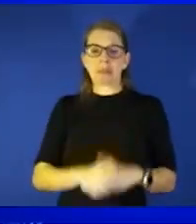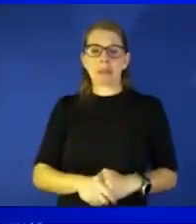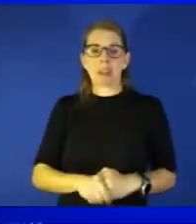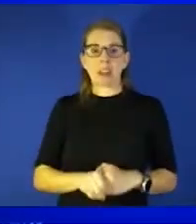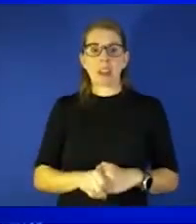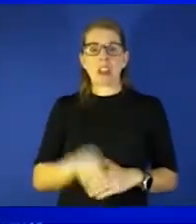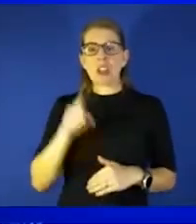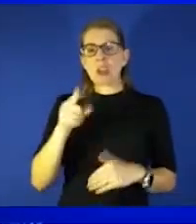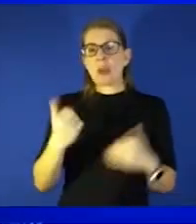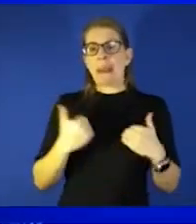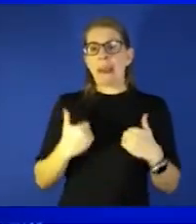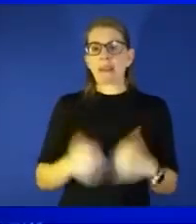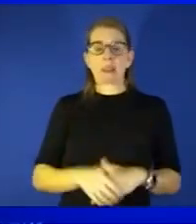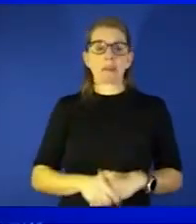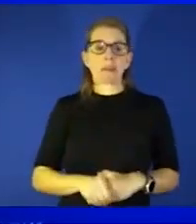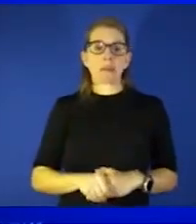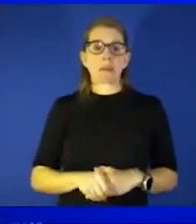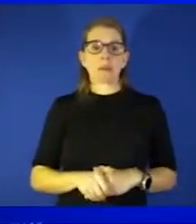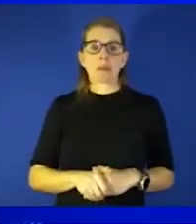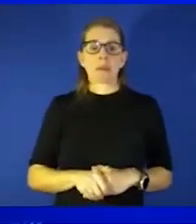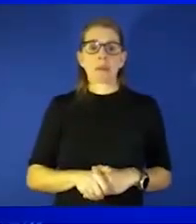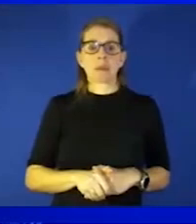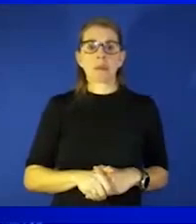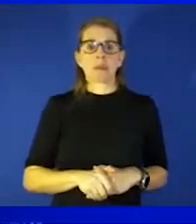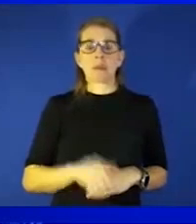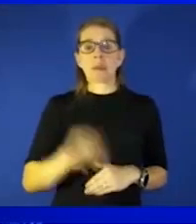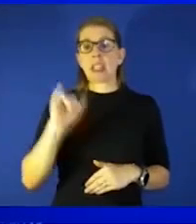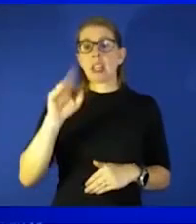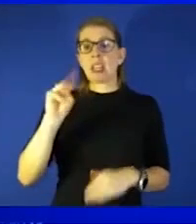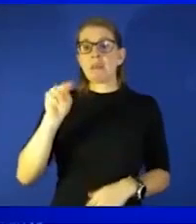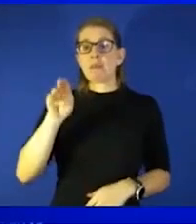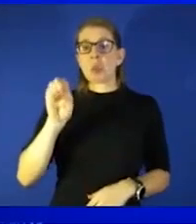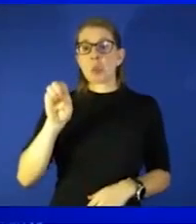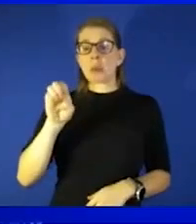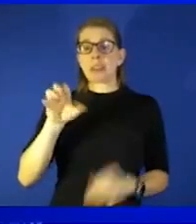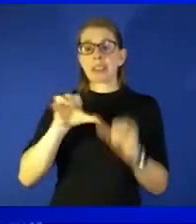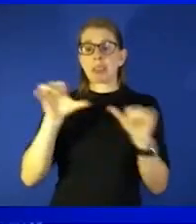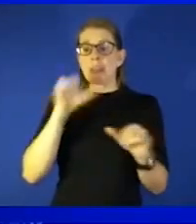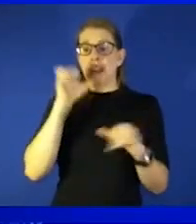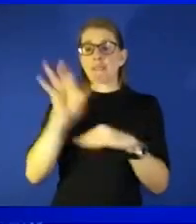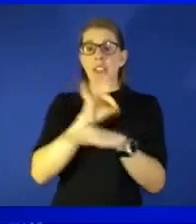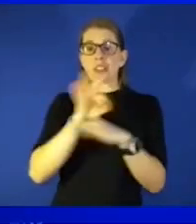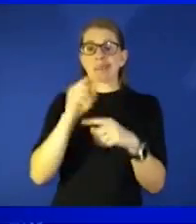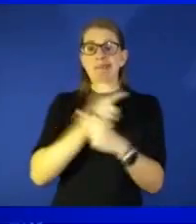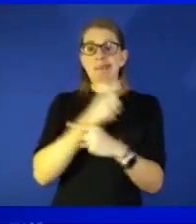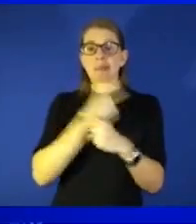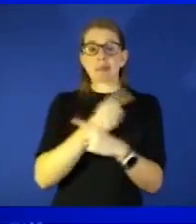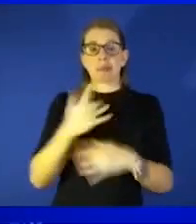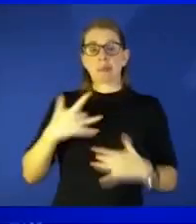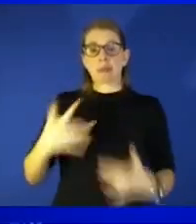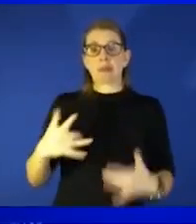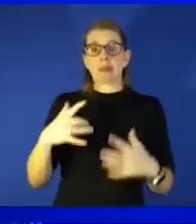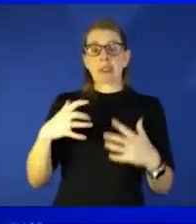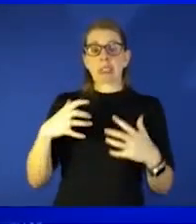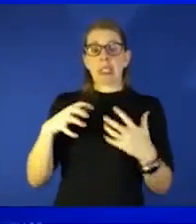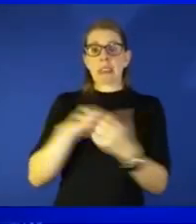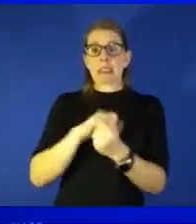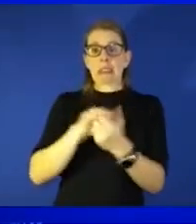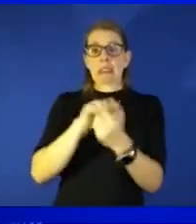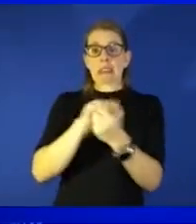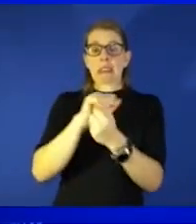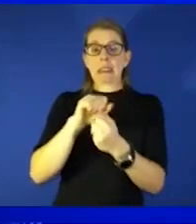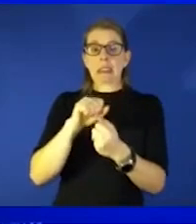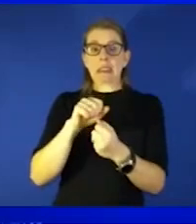uh you know your your immune system is not functioning properly usually usually attacking self